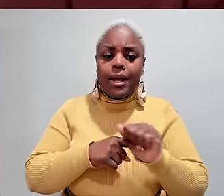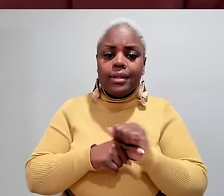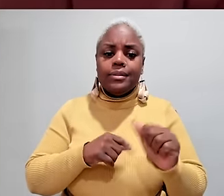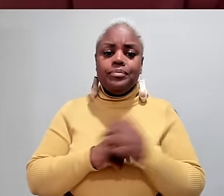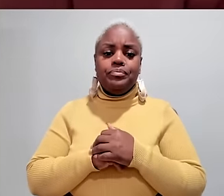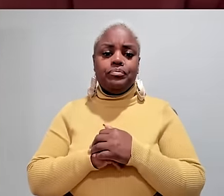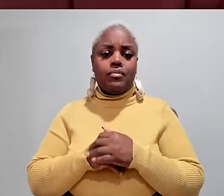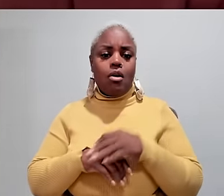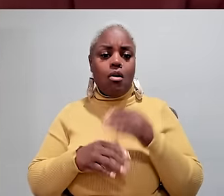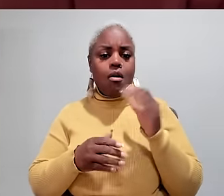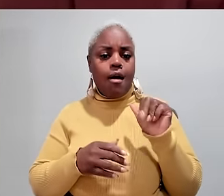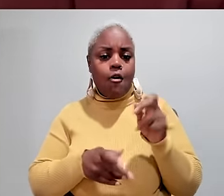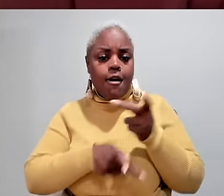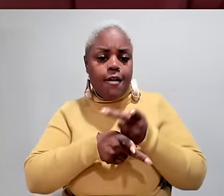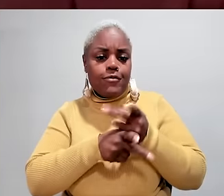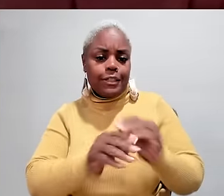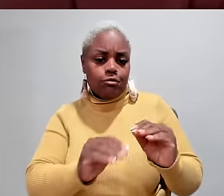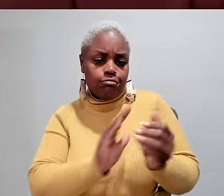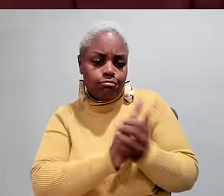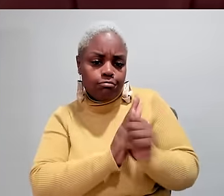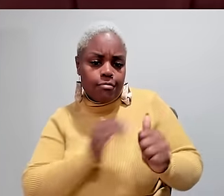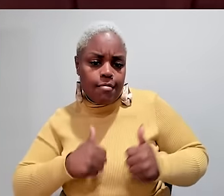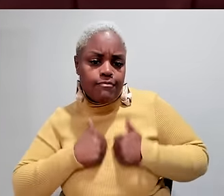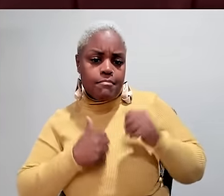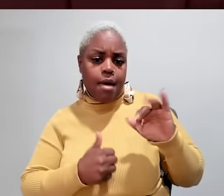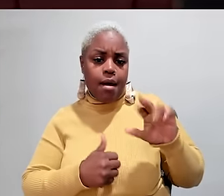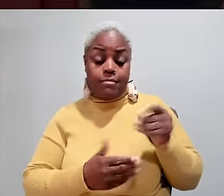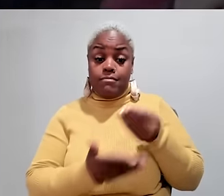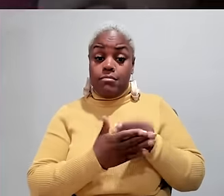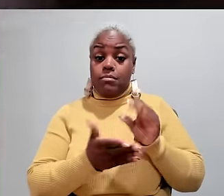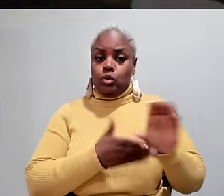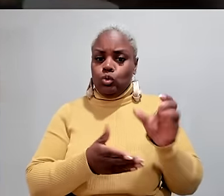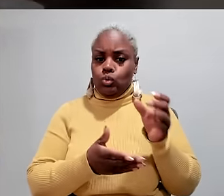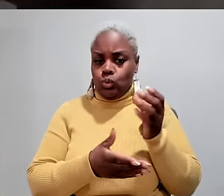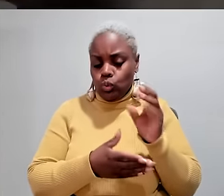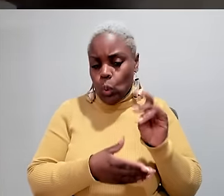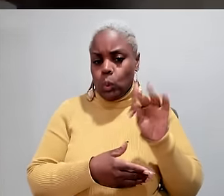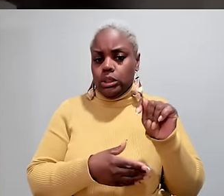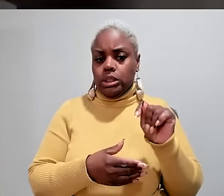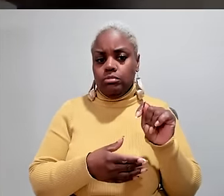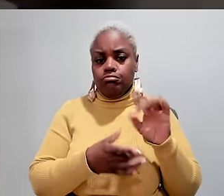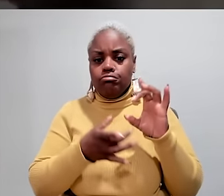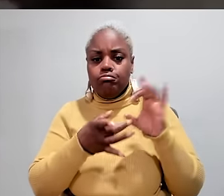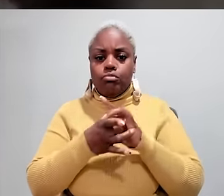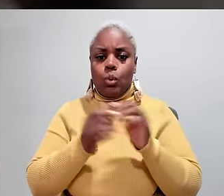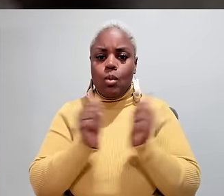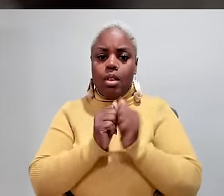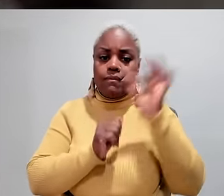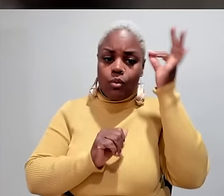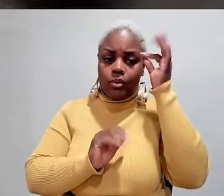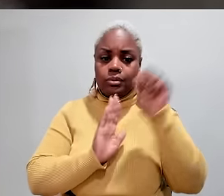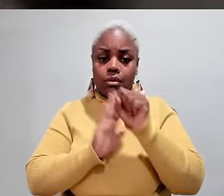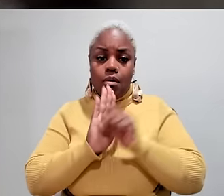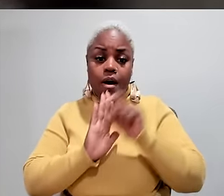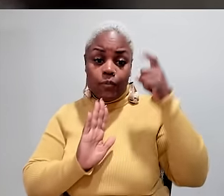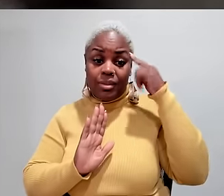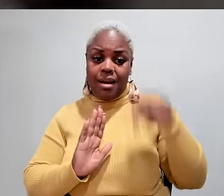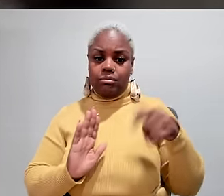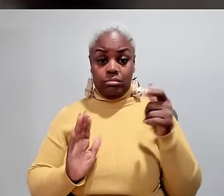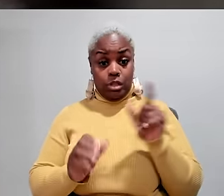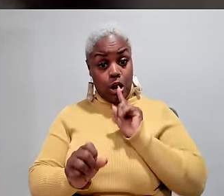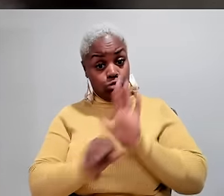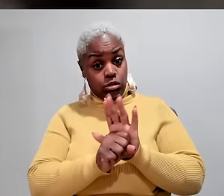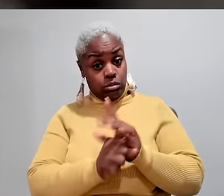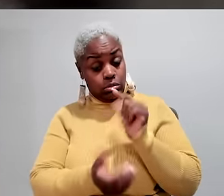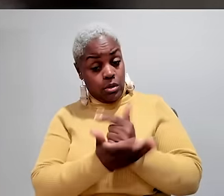and caregivers who teach life skills. Medicaid is funded jointly by states and the federal government, which